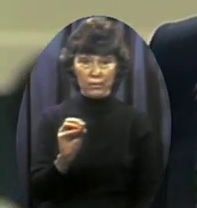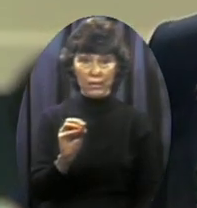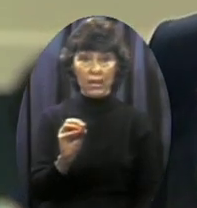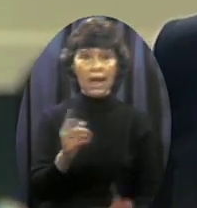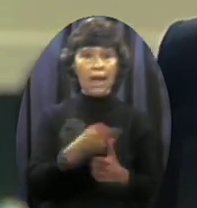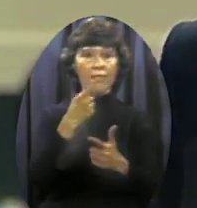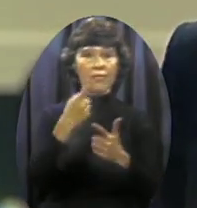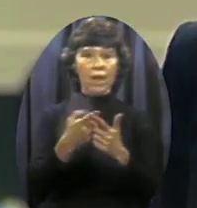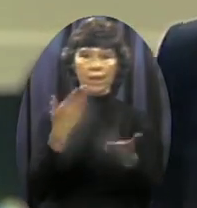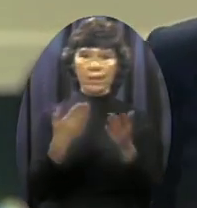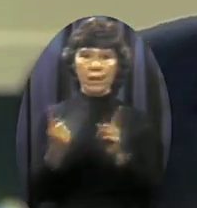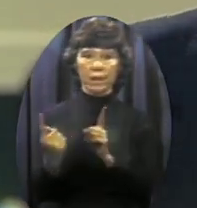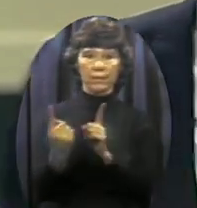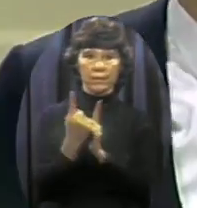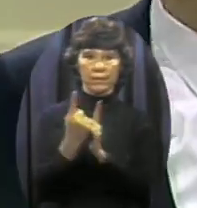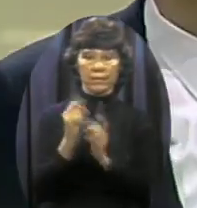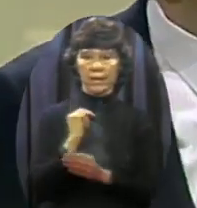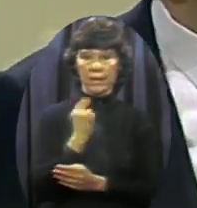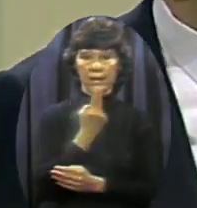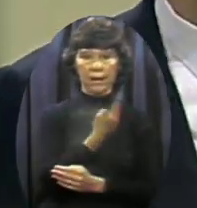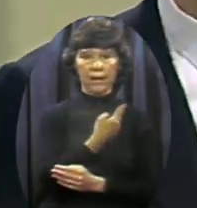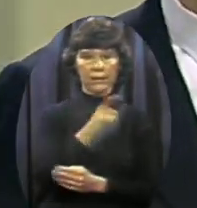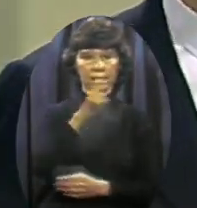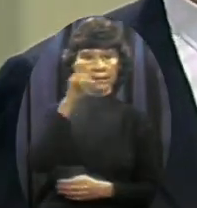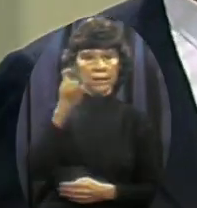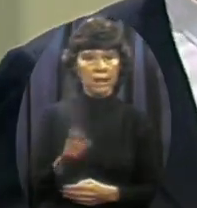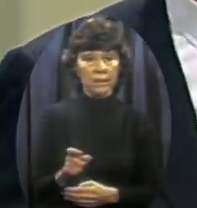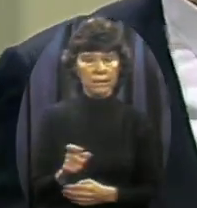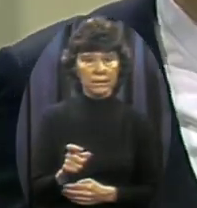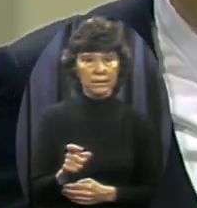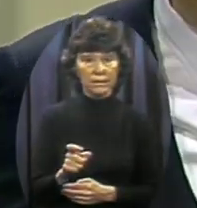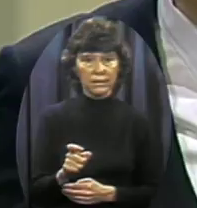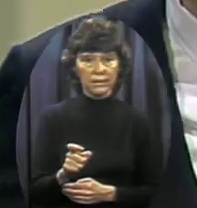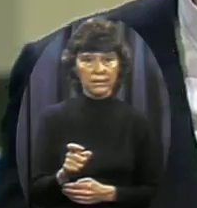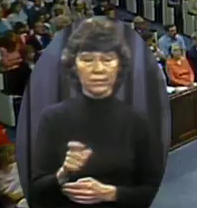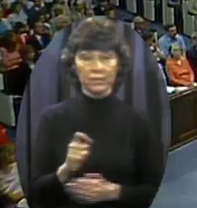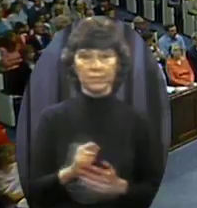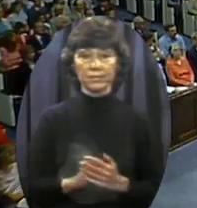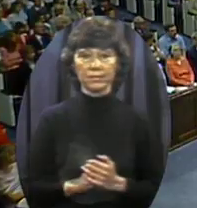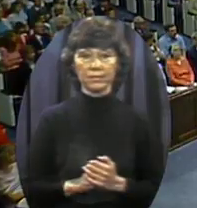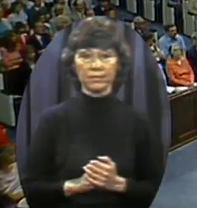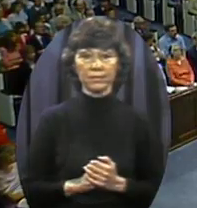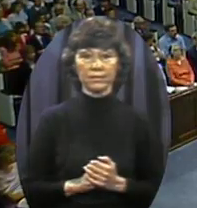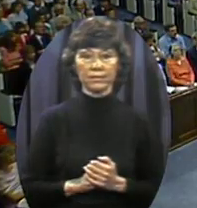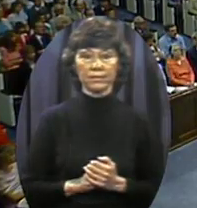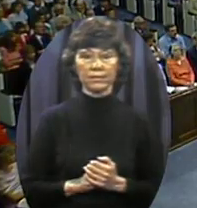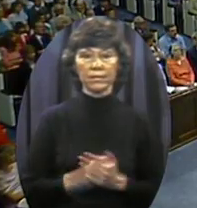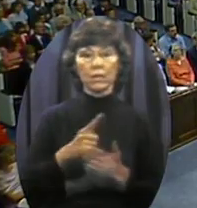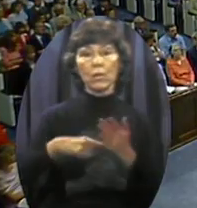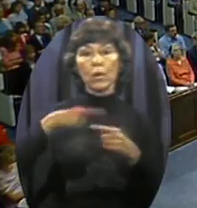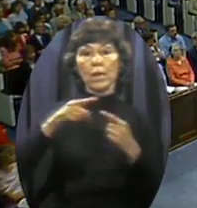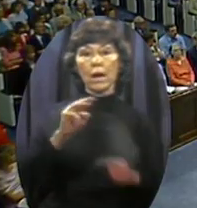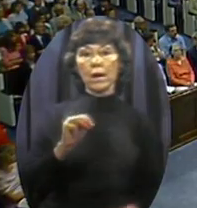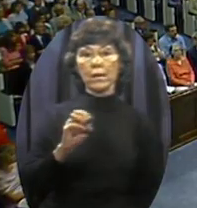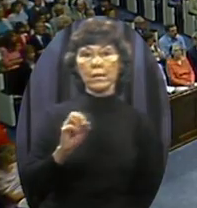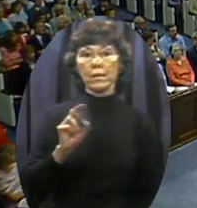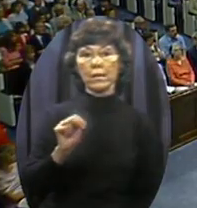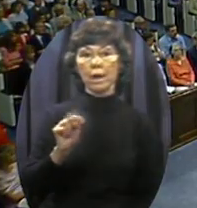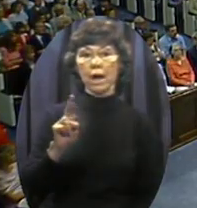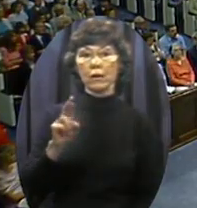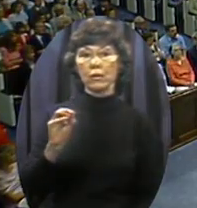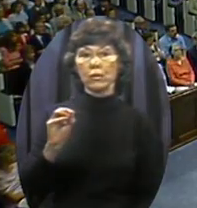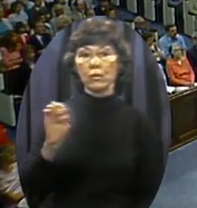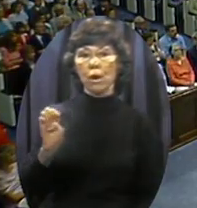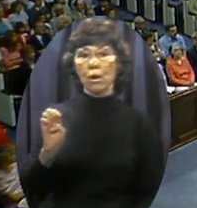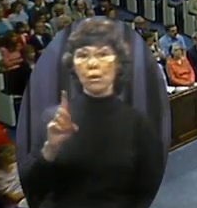Into our lands And creating impossible problems for us What about the Monroe Doctrine? As far as I'm concerned